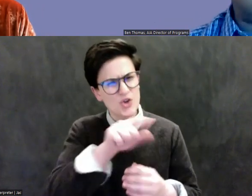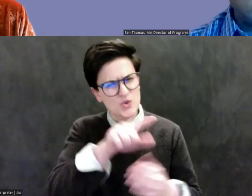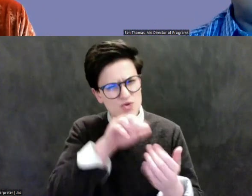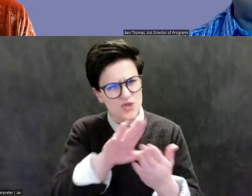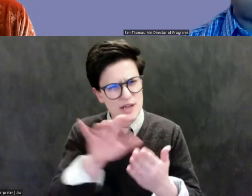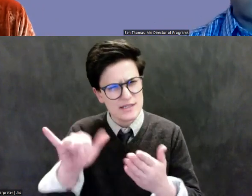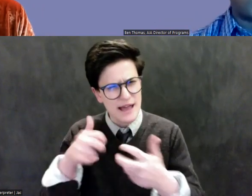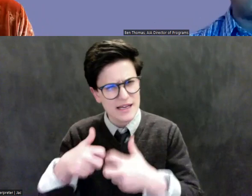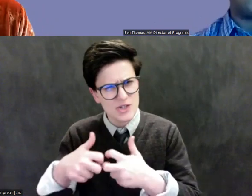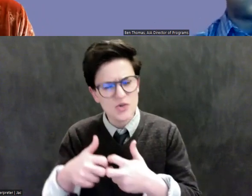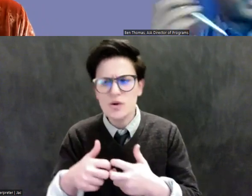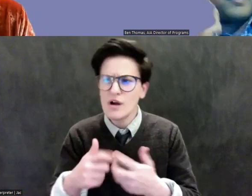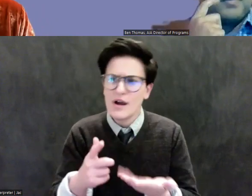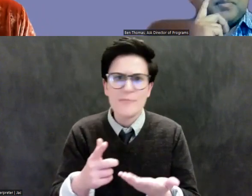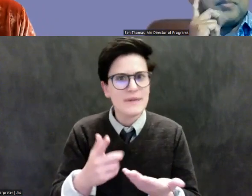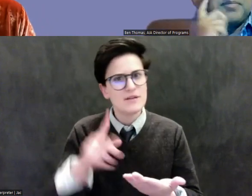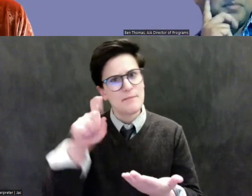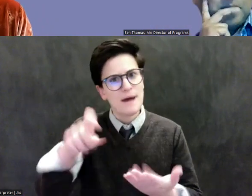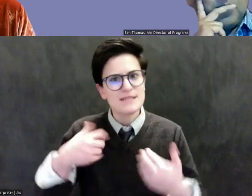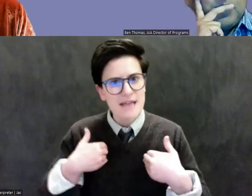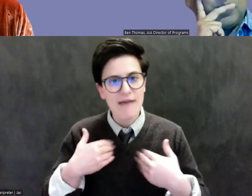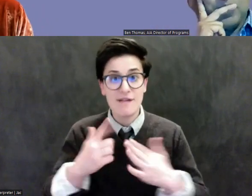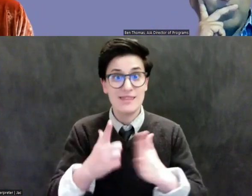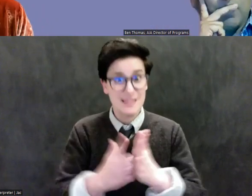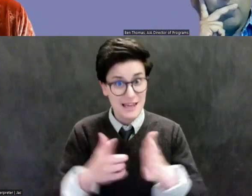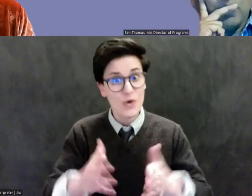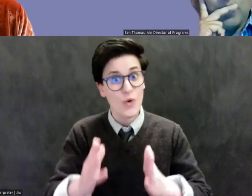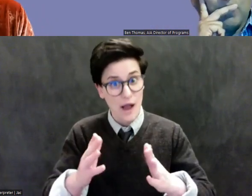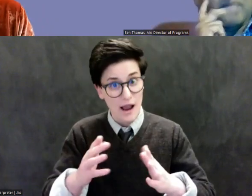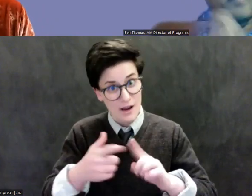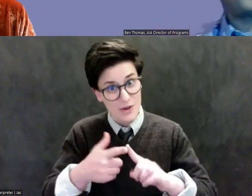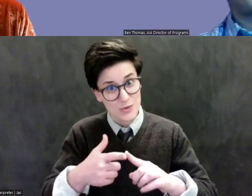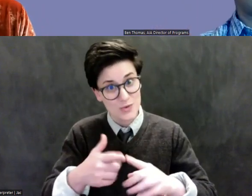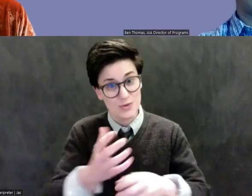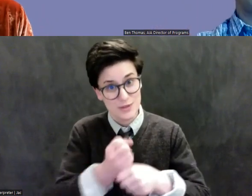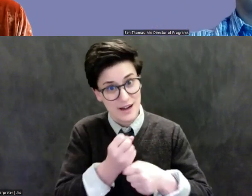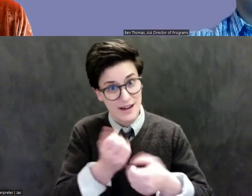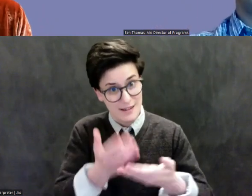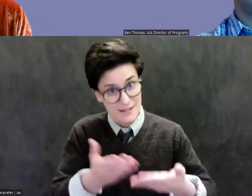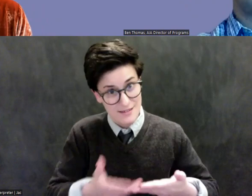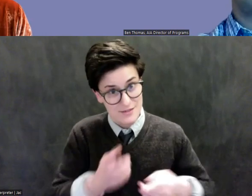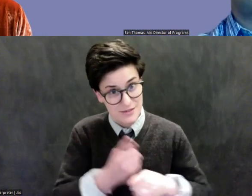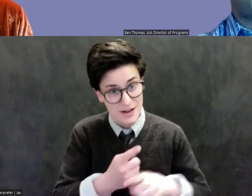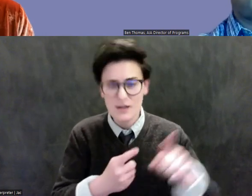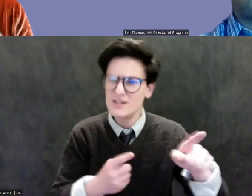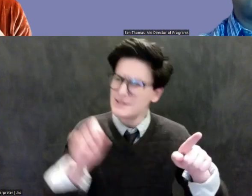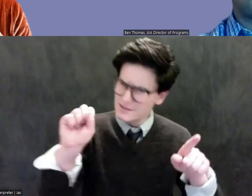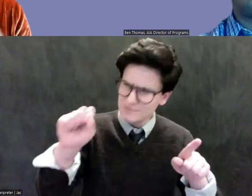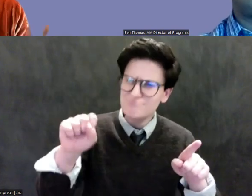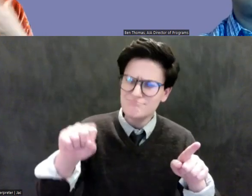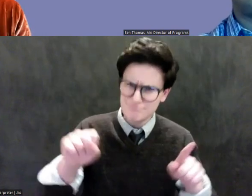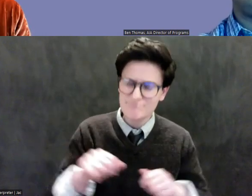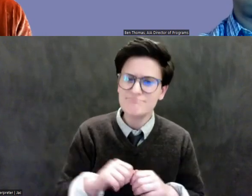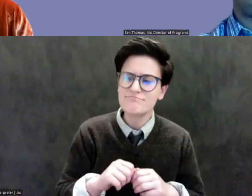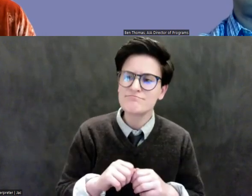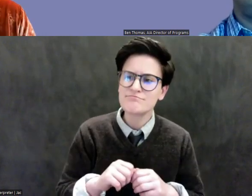is a way to legally acquire objects, correct? Certainly, and you know, antiquities have been, well, on